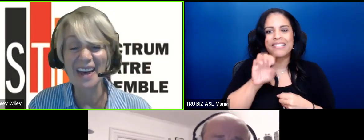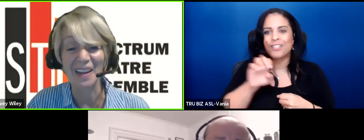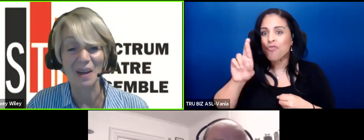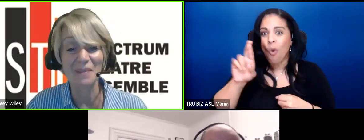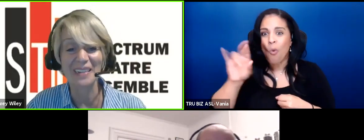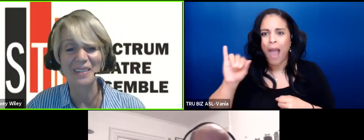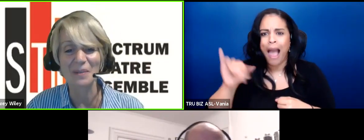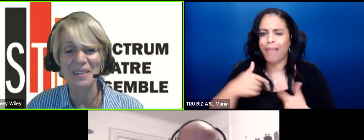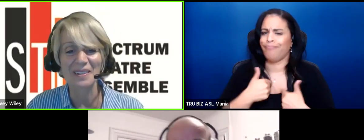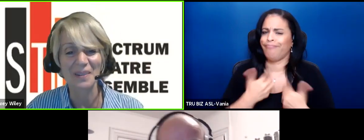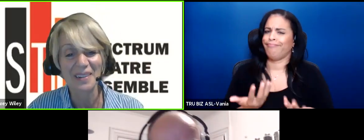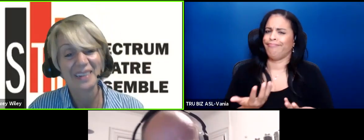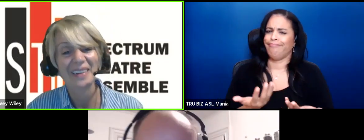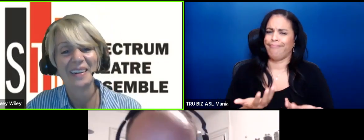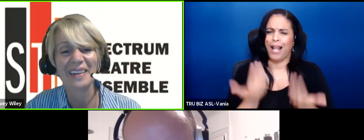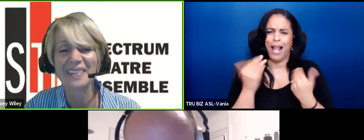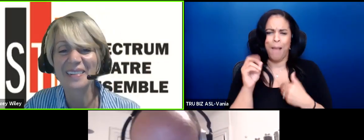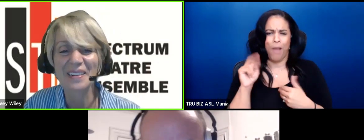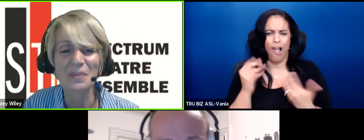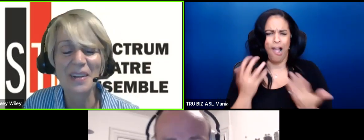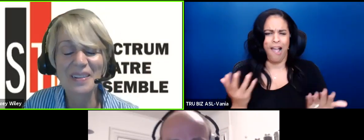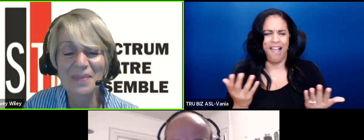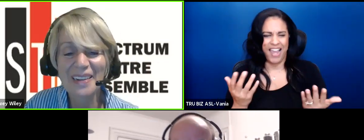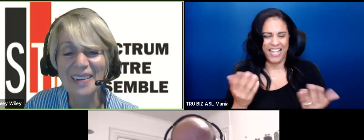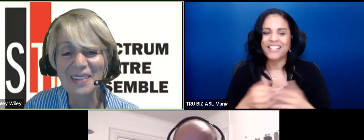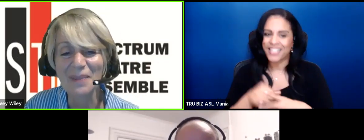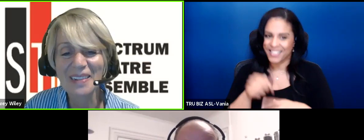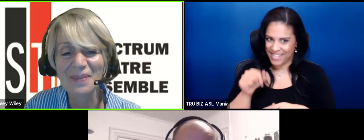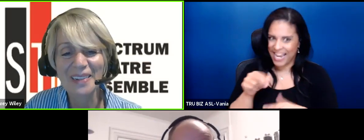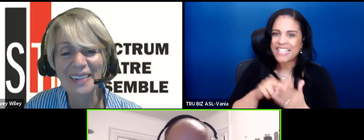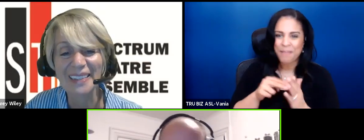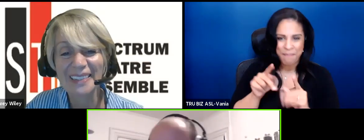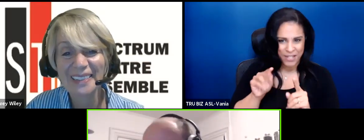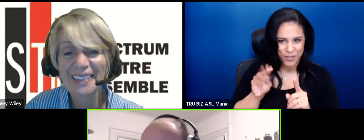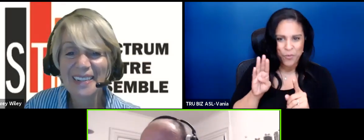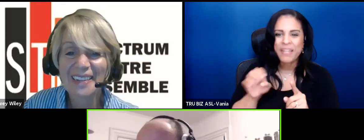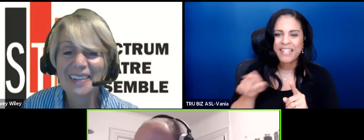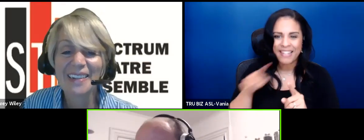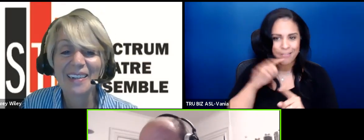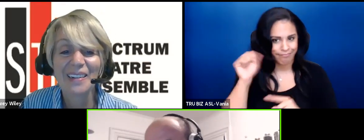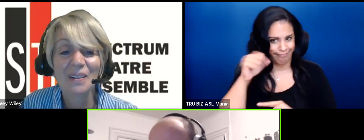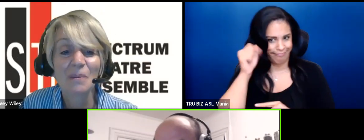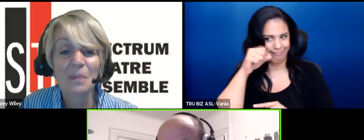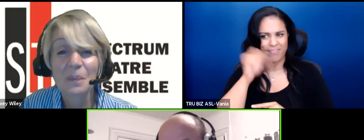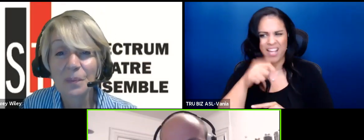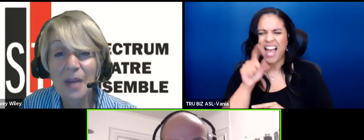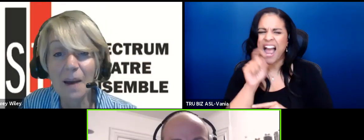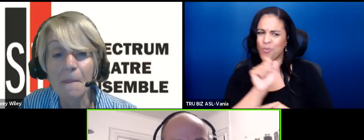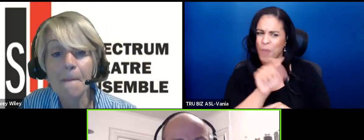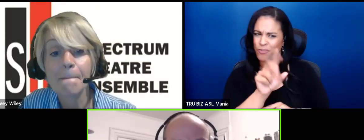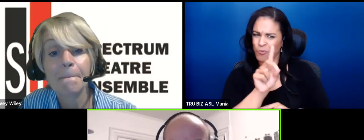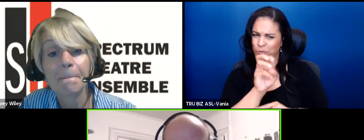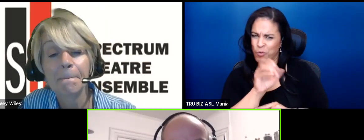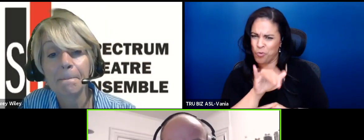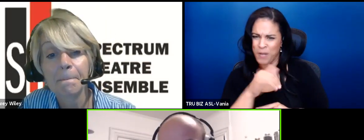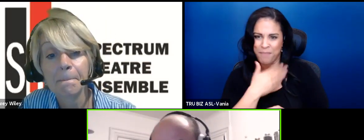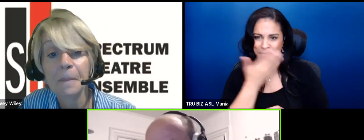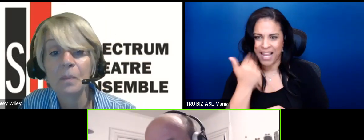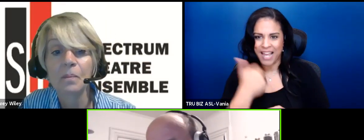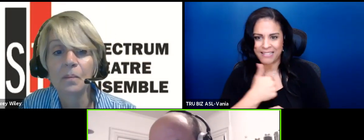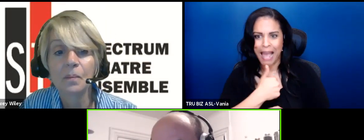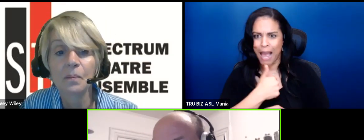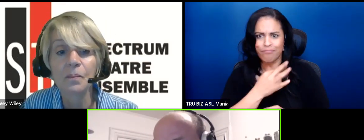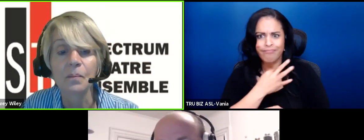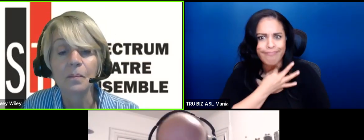yeah I mean it's a it's it's it's meant to be it's it really is Dewey I have to ask you just because I'm just deadly